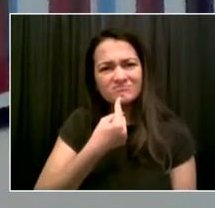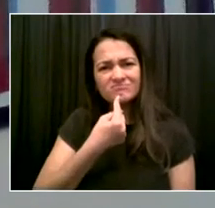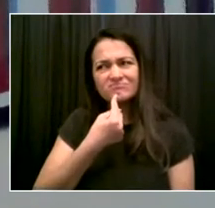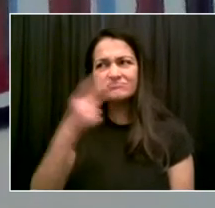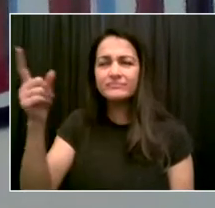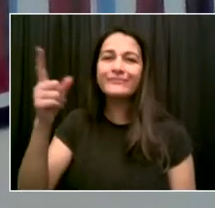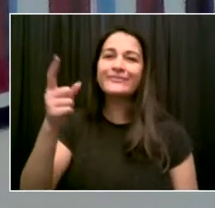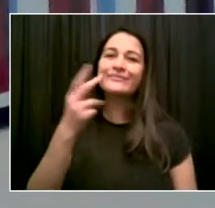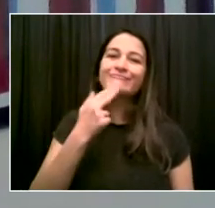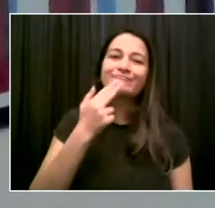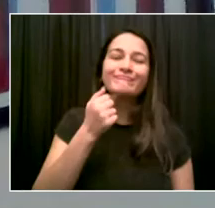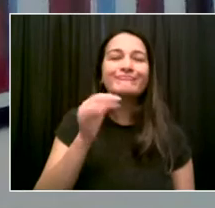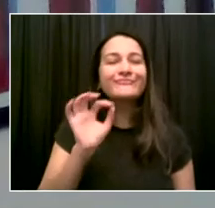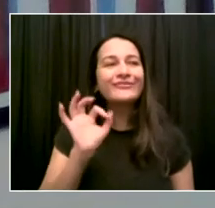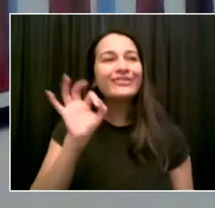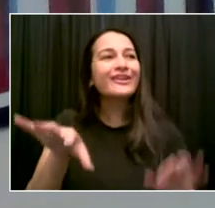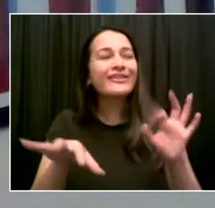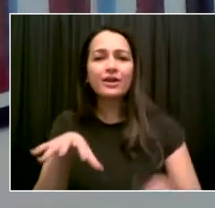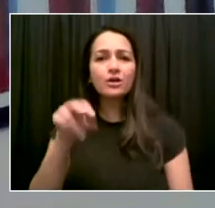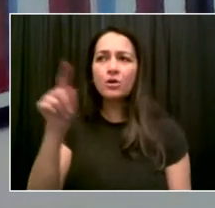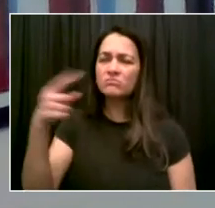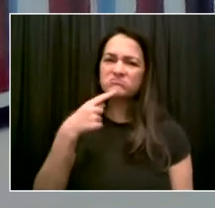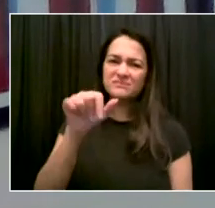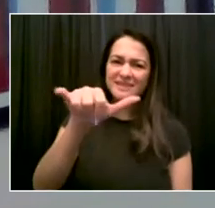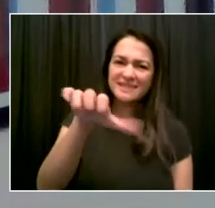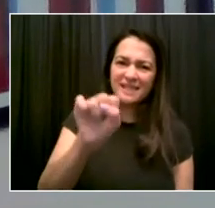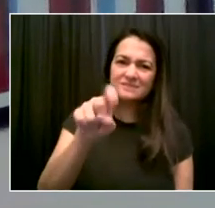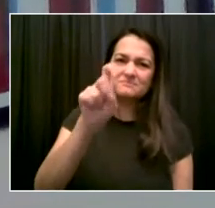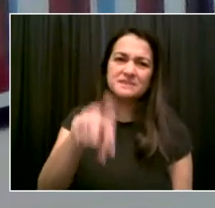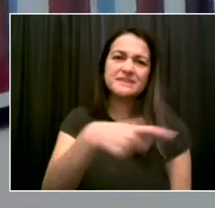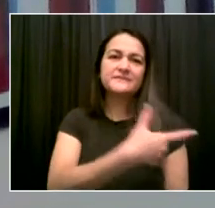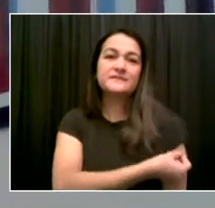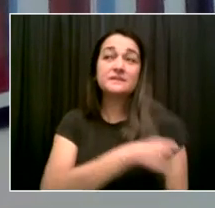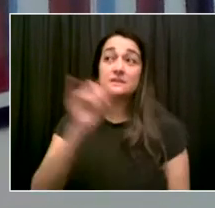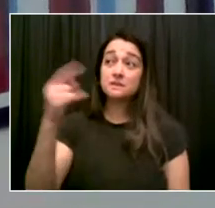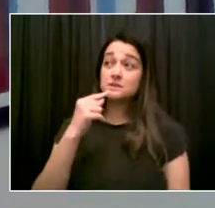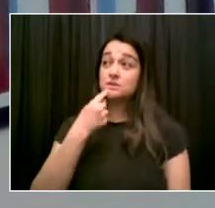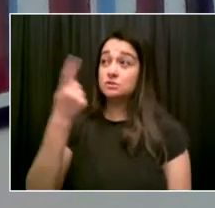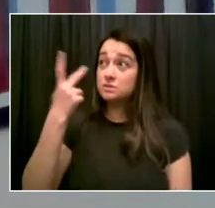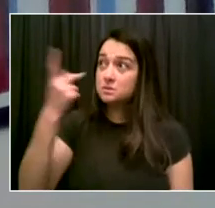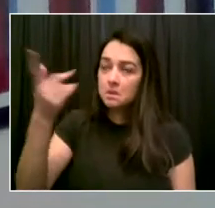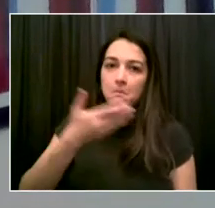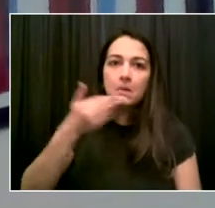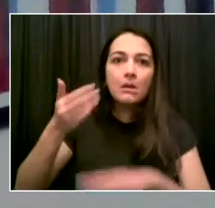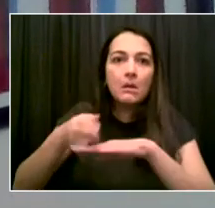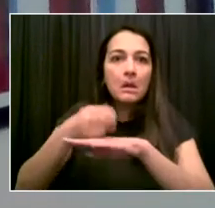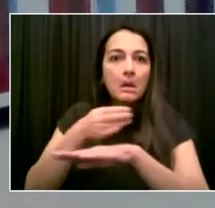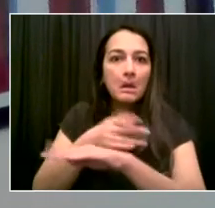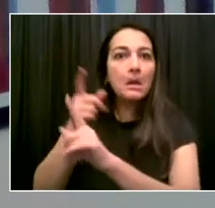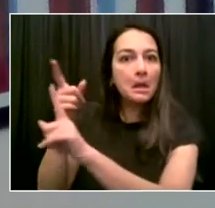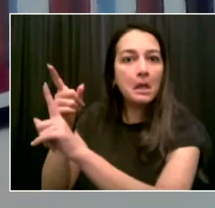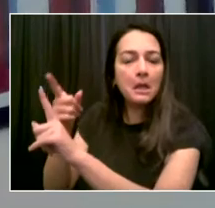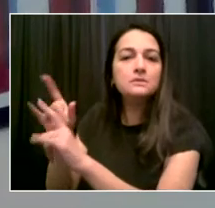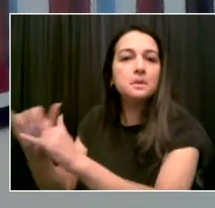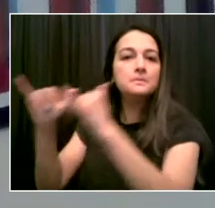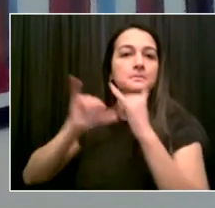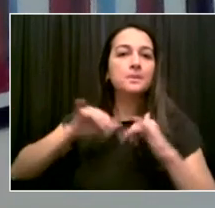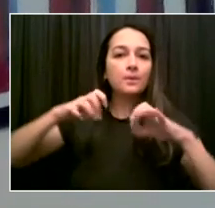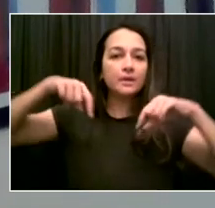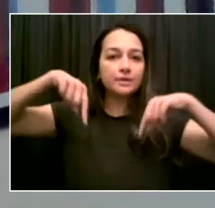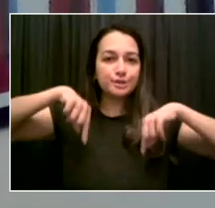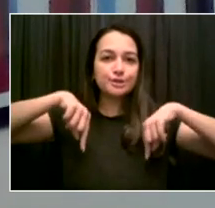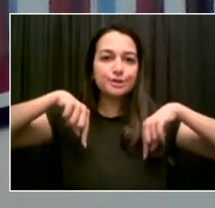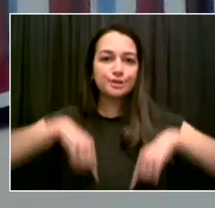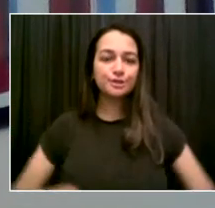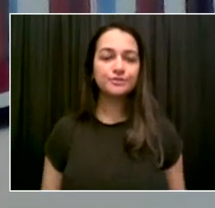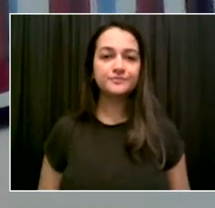bring about an increase in vaccination at a moment when we desperately need it. This is not an easy policy. It's not a policy